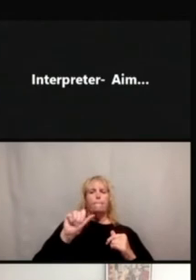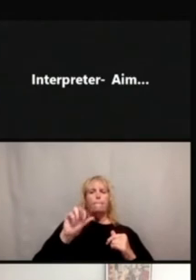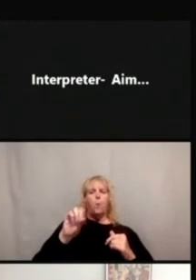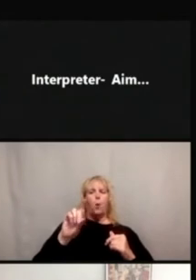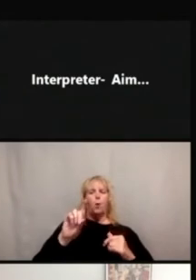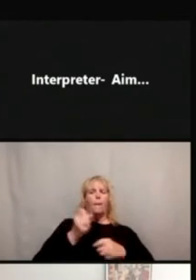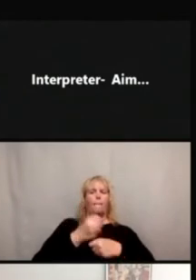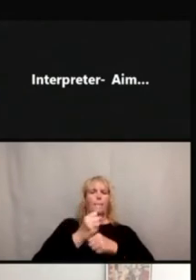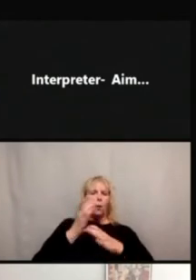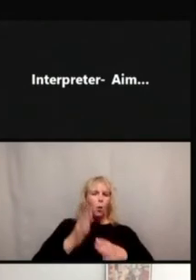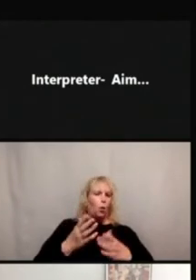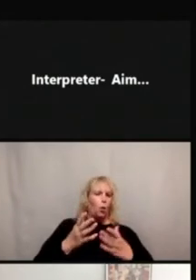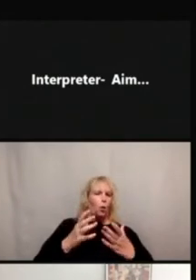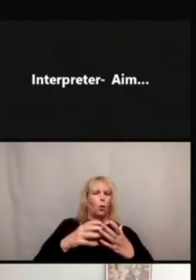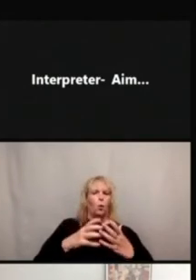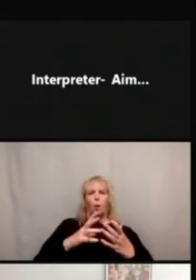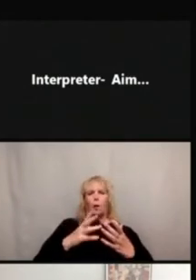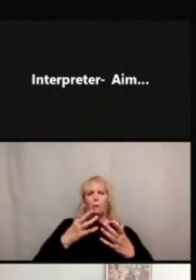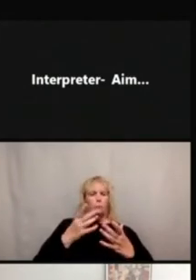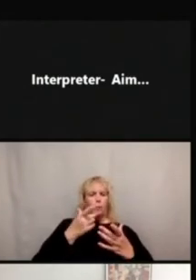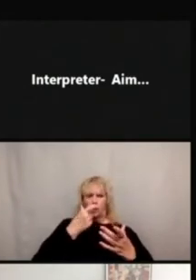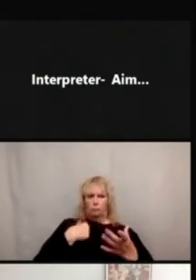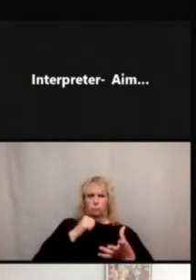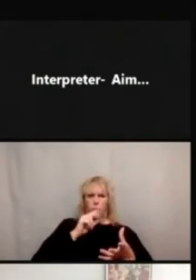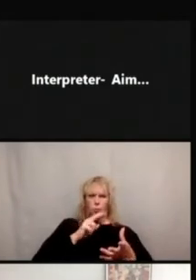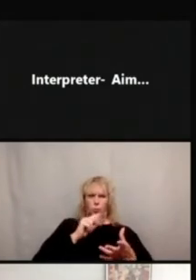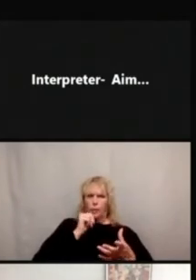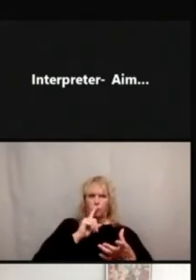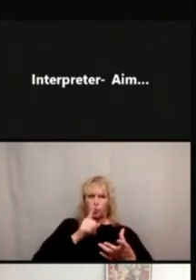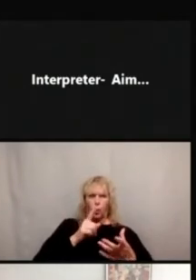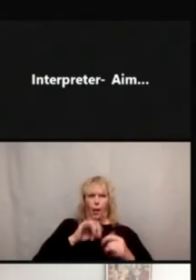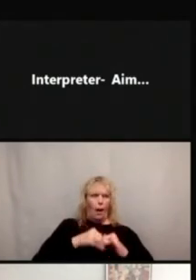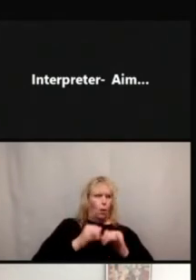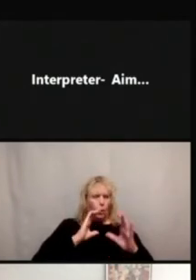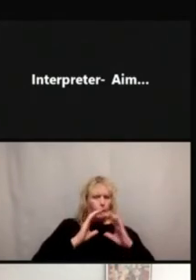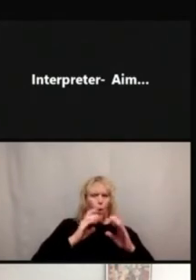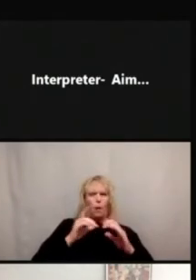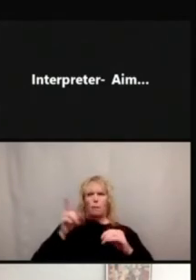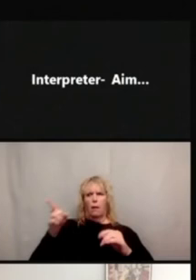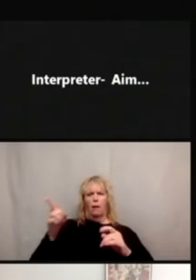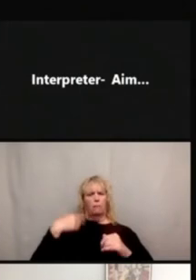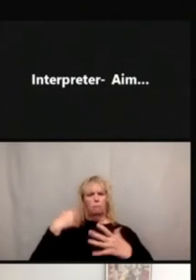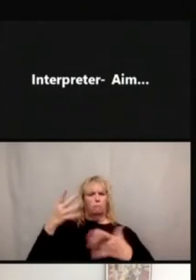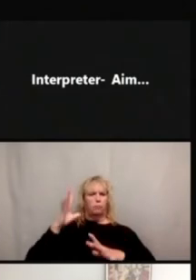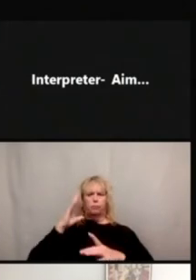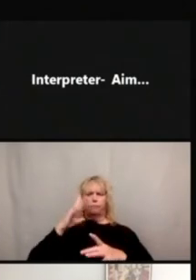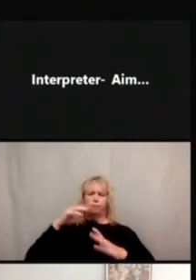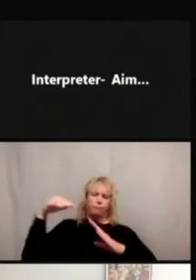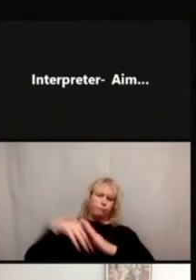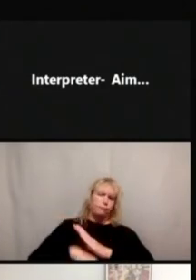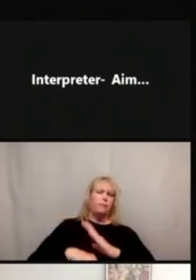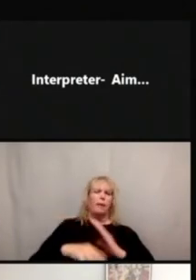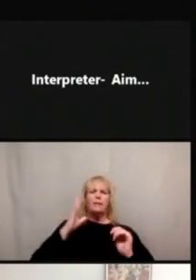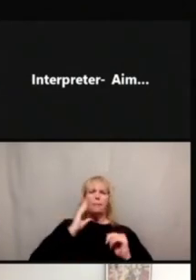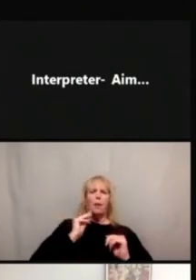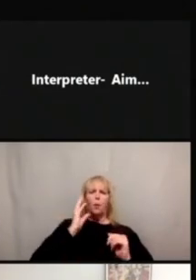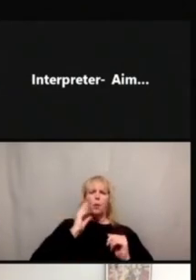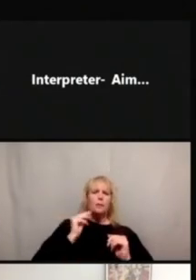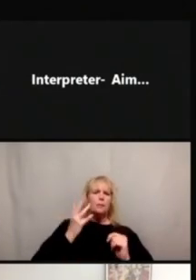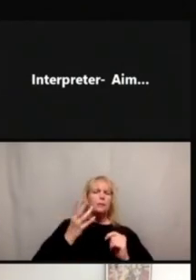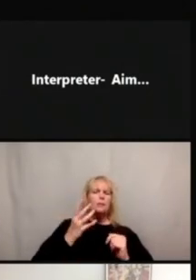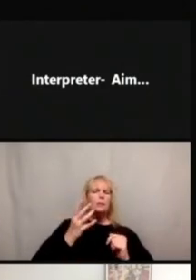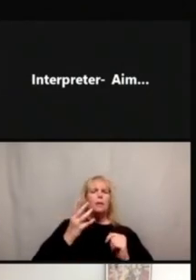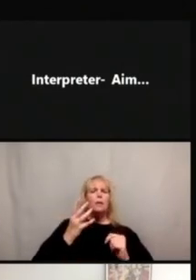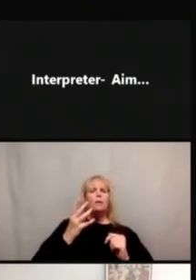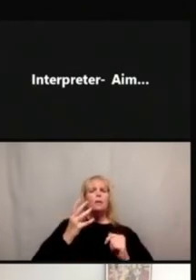not sure how best to communicate it because I think they've been doing it for so long. And I think they just have great examples